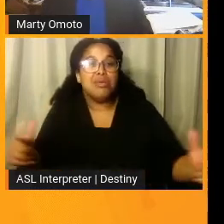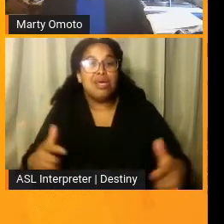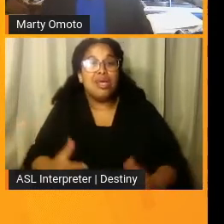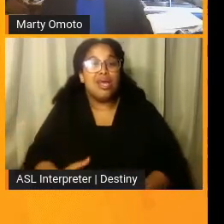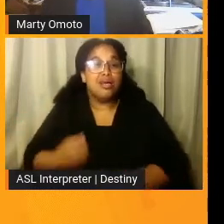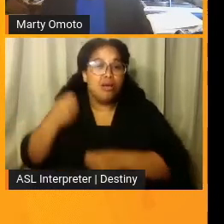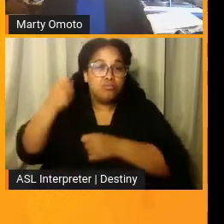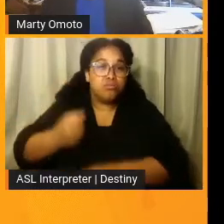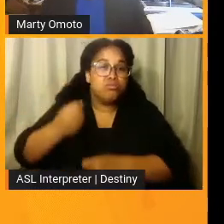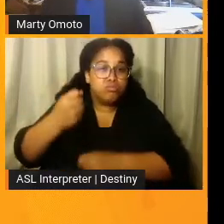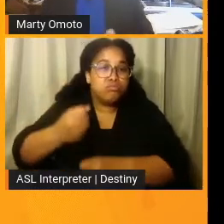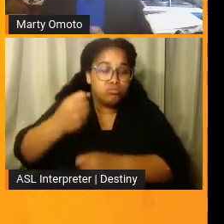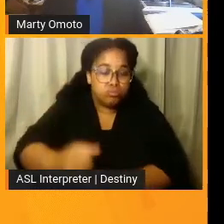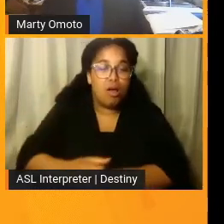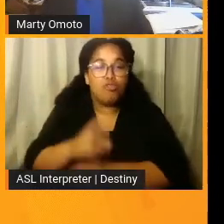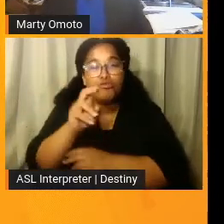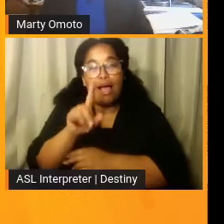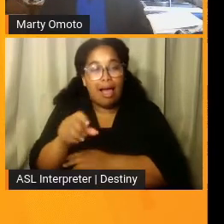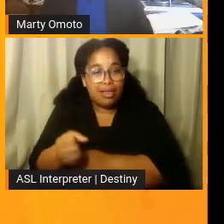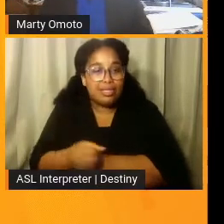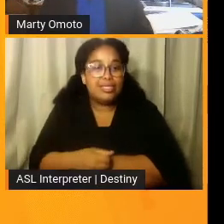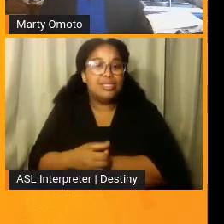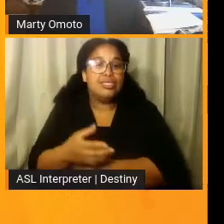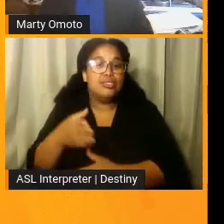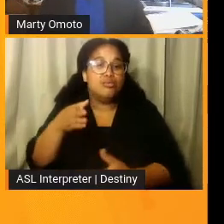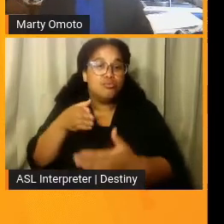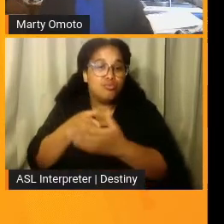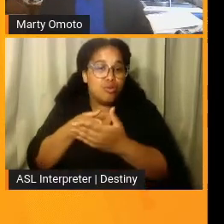protest budget cuts by then Governor Davis.